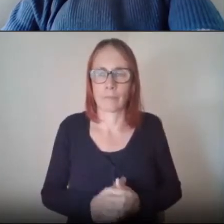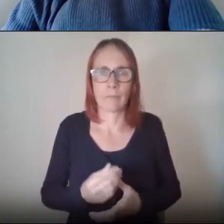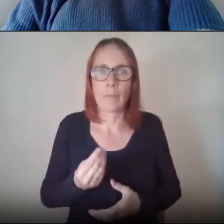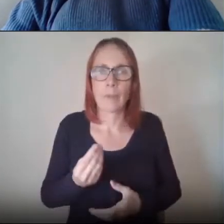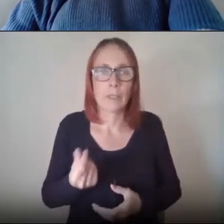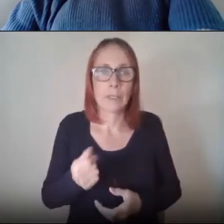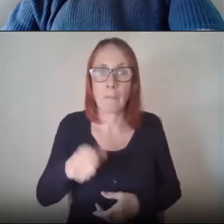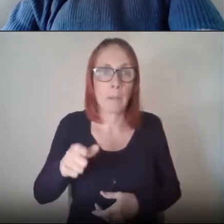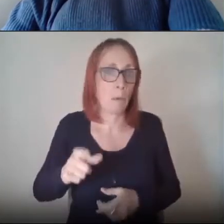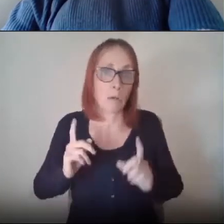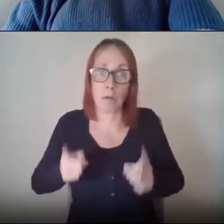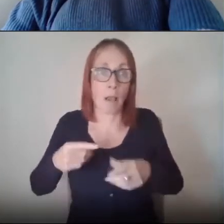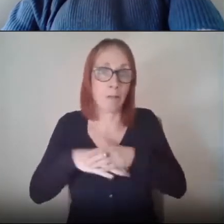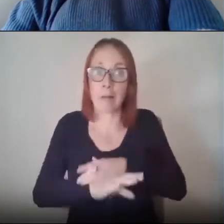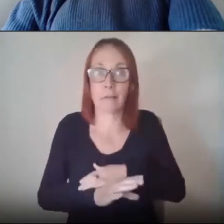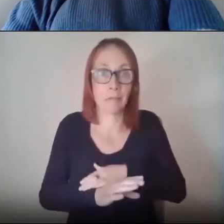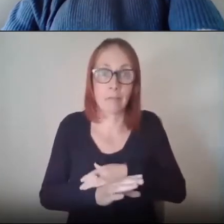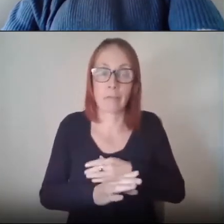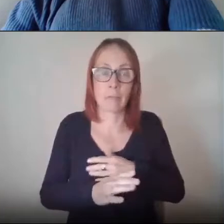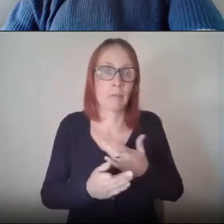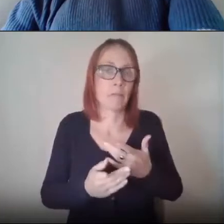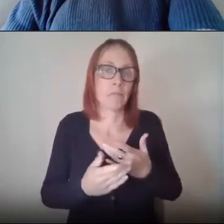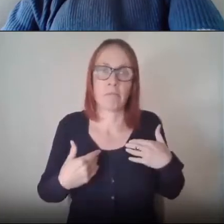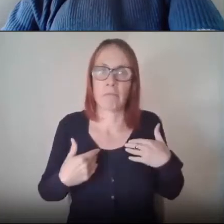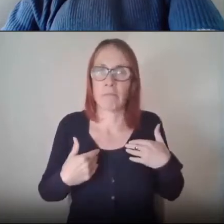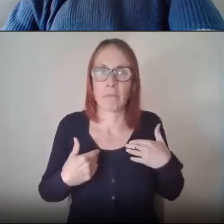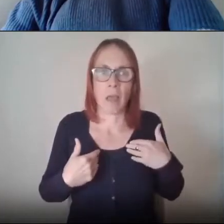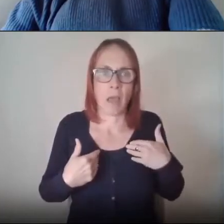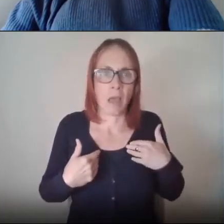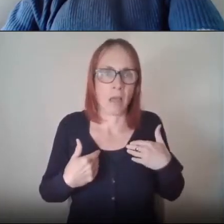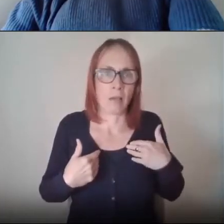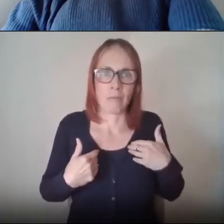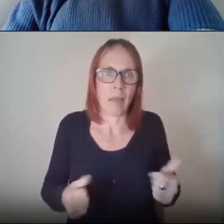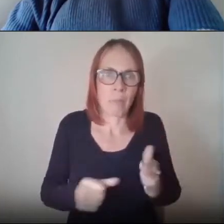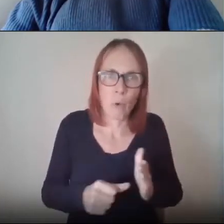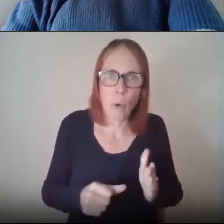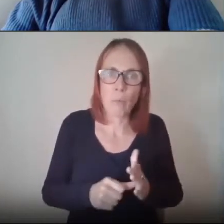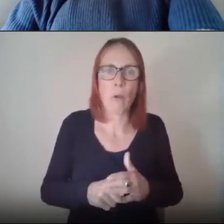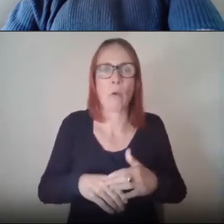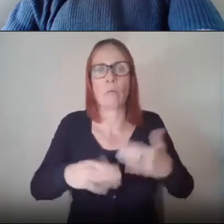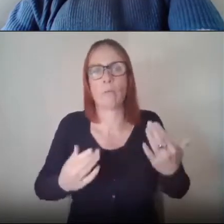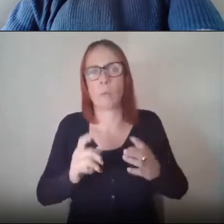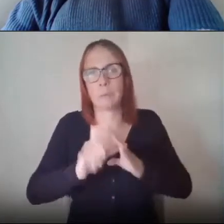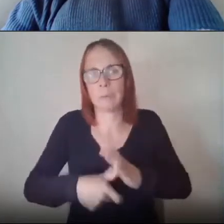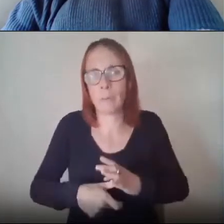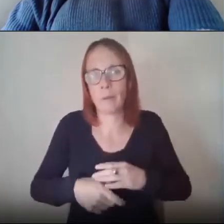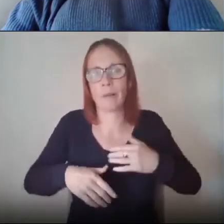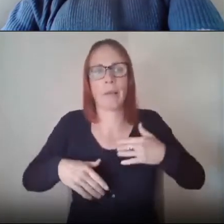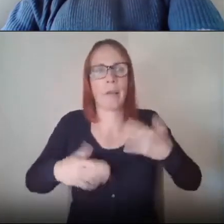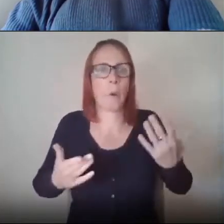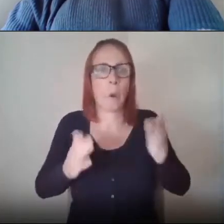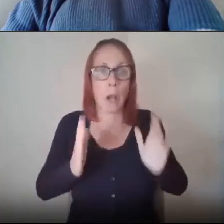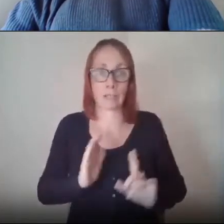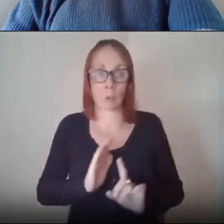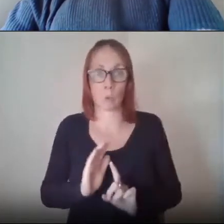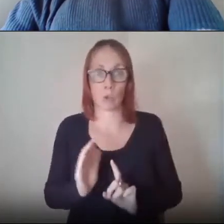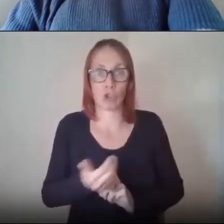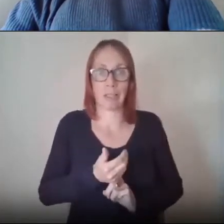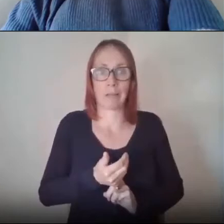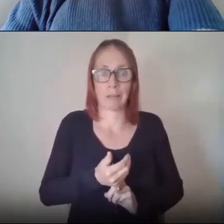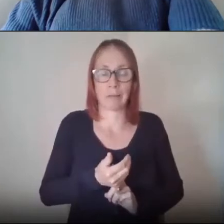uh because of health conditions or disabilities or were were having to shield because somebody else was